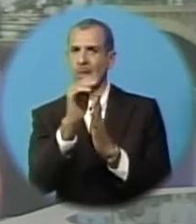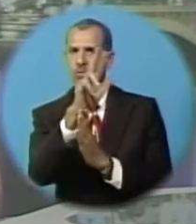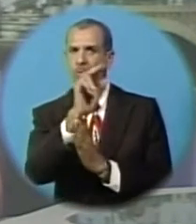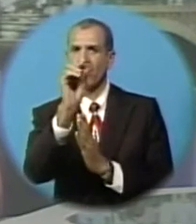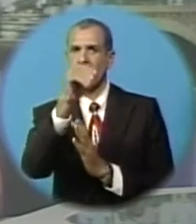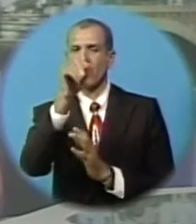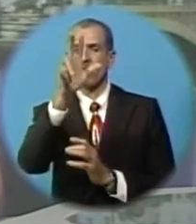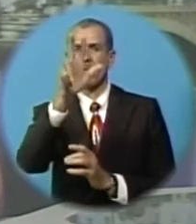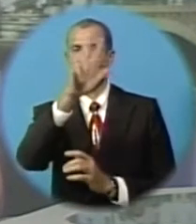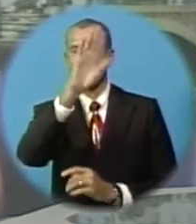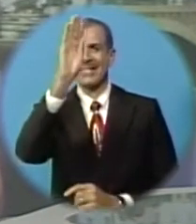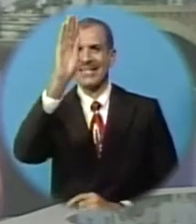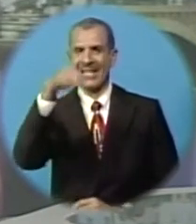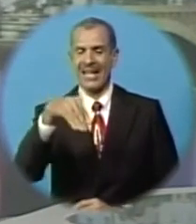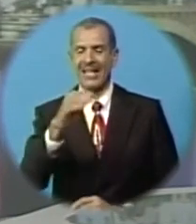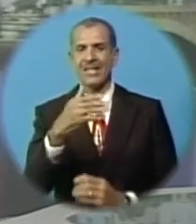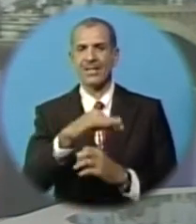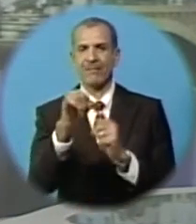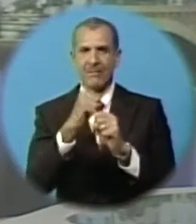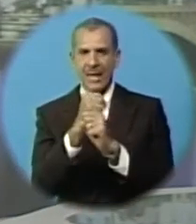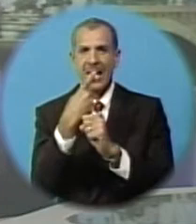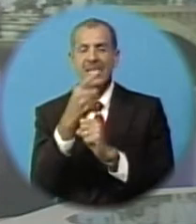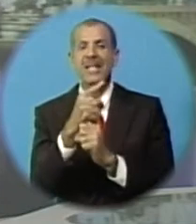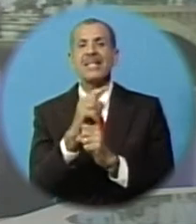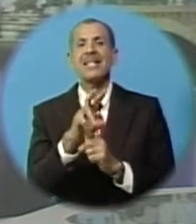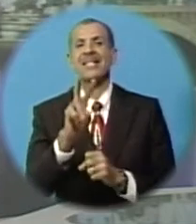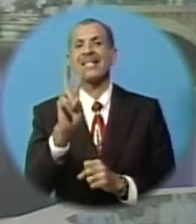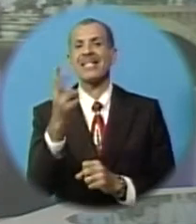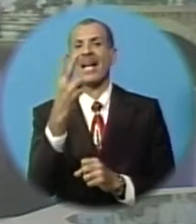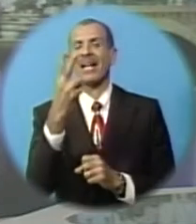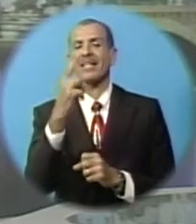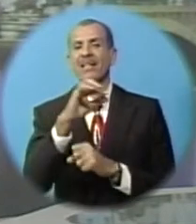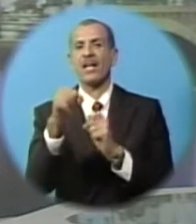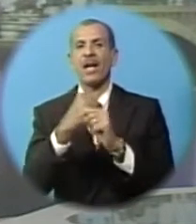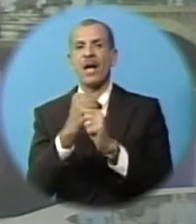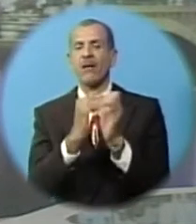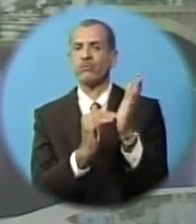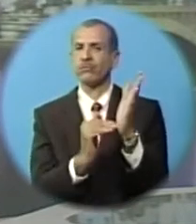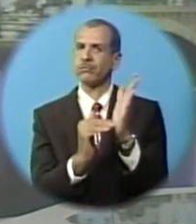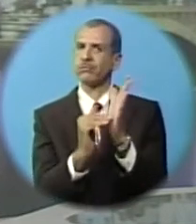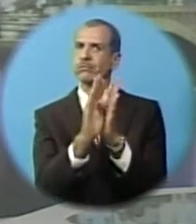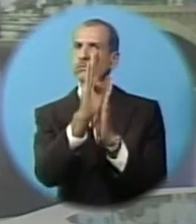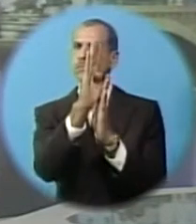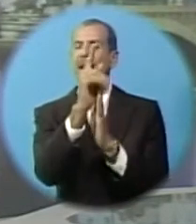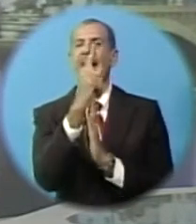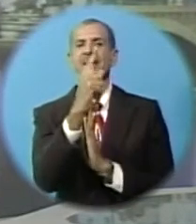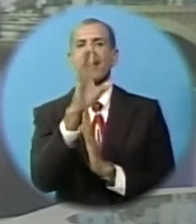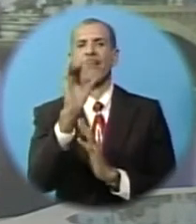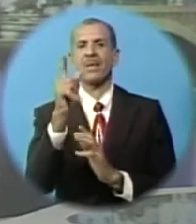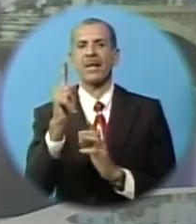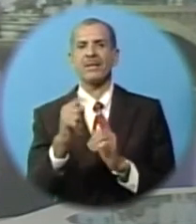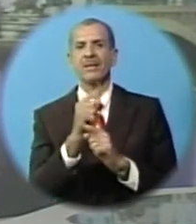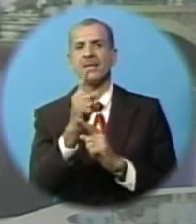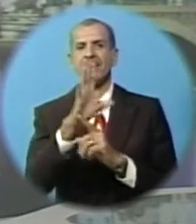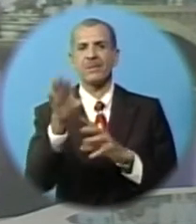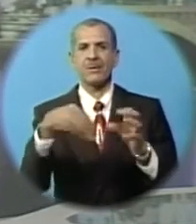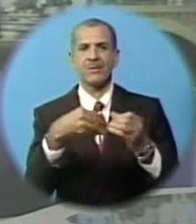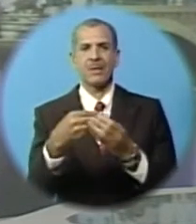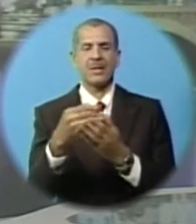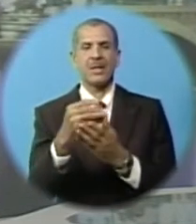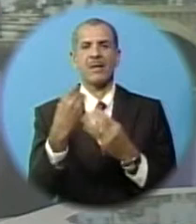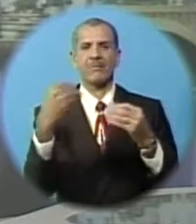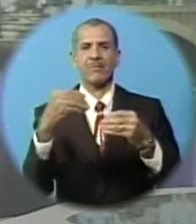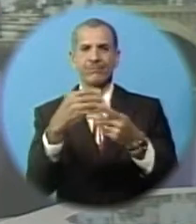the previous year. He says this represents the second consecutive year of growth as the company continues to reclaim market share.